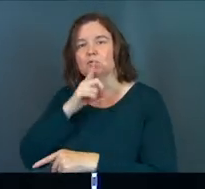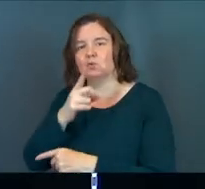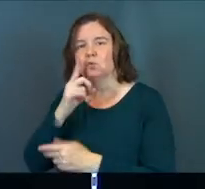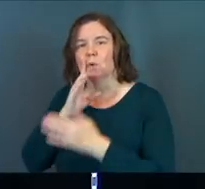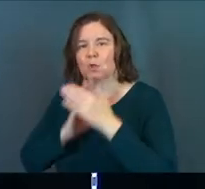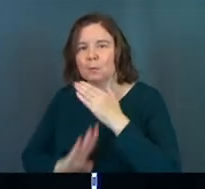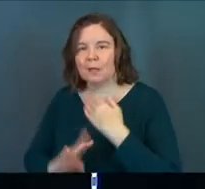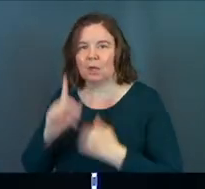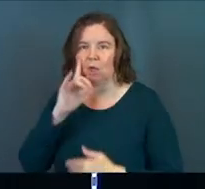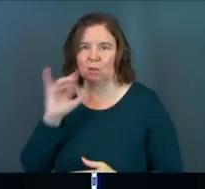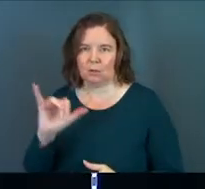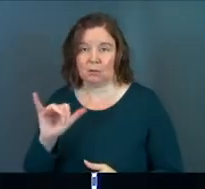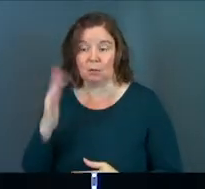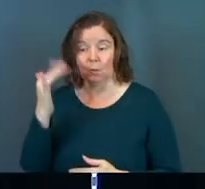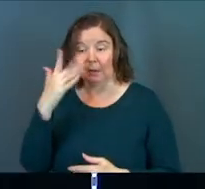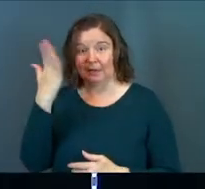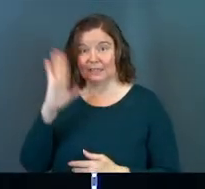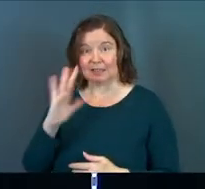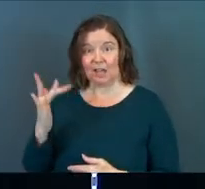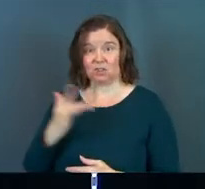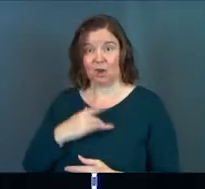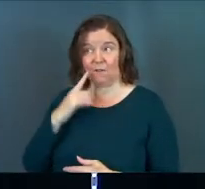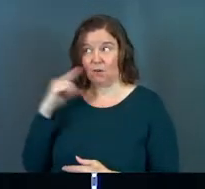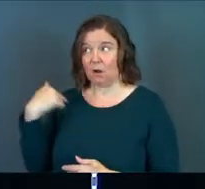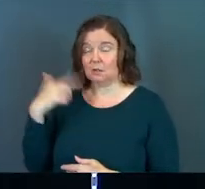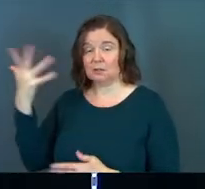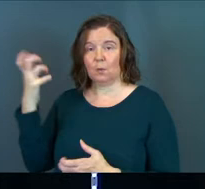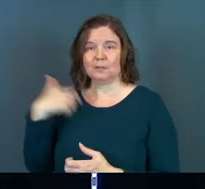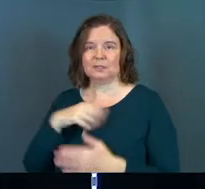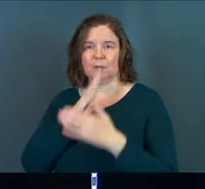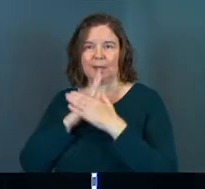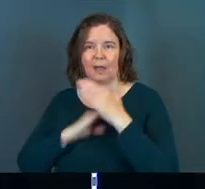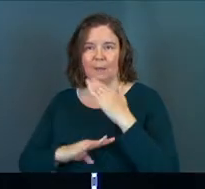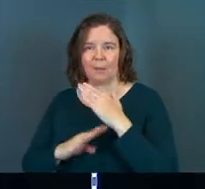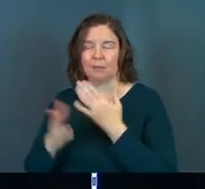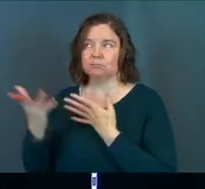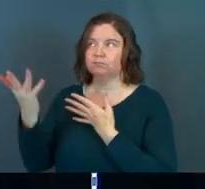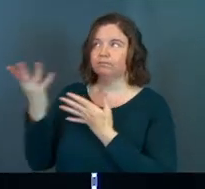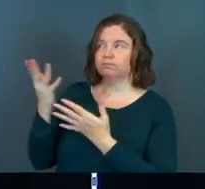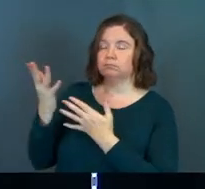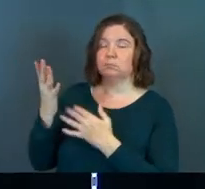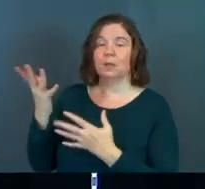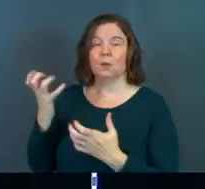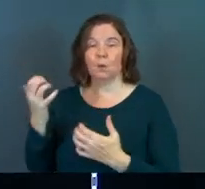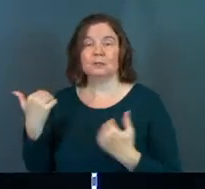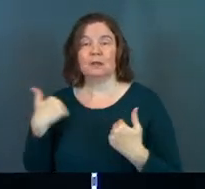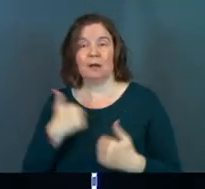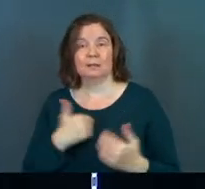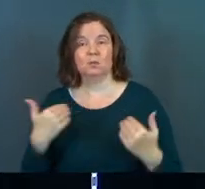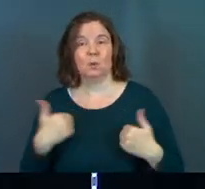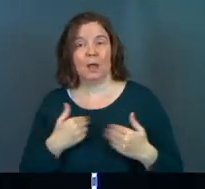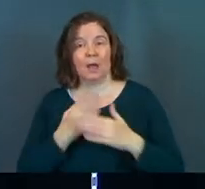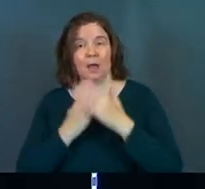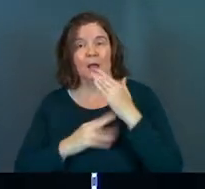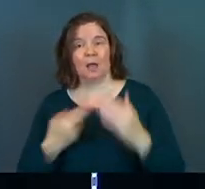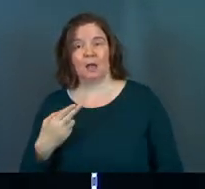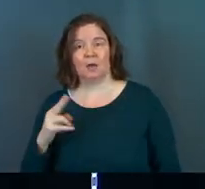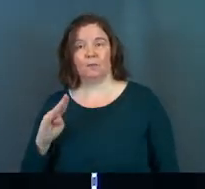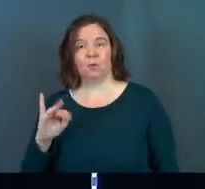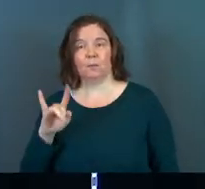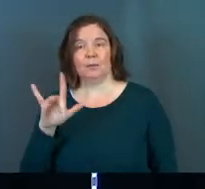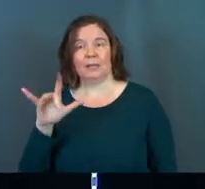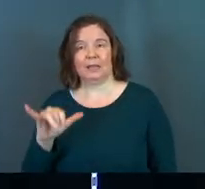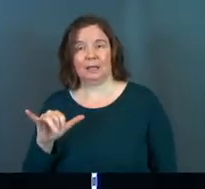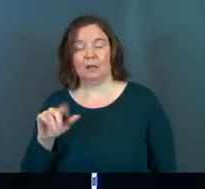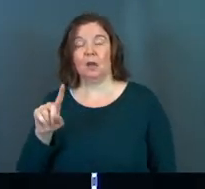humility actually is. Because God's heart for us is that we would be humble. God's heart for us is that we would have humility. 1